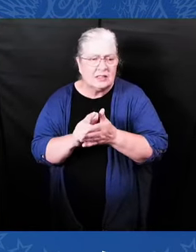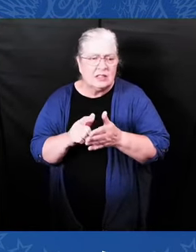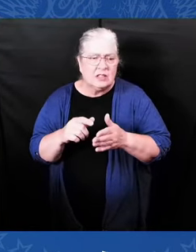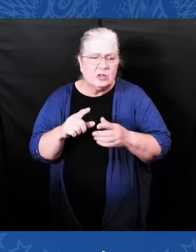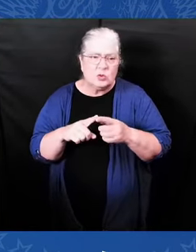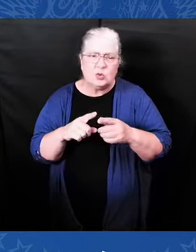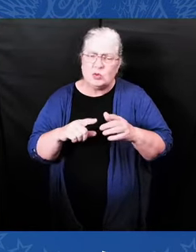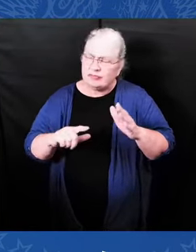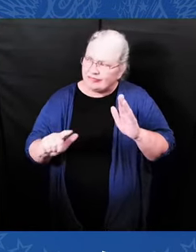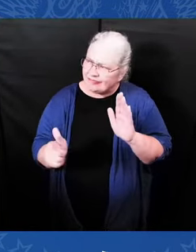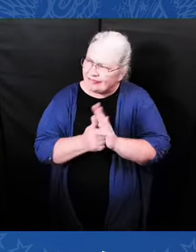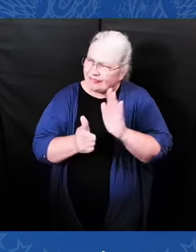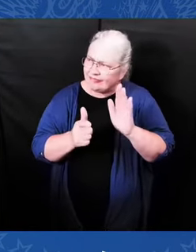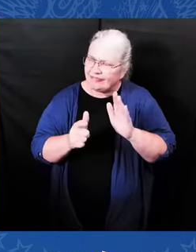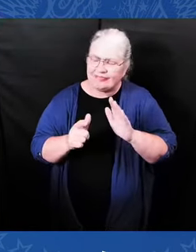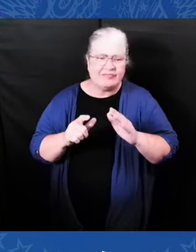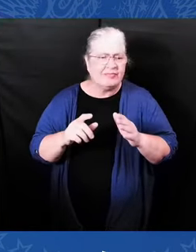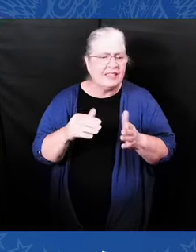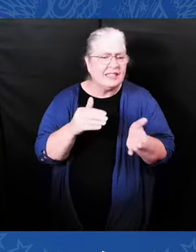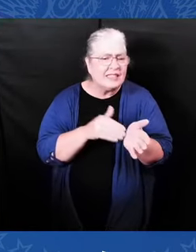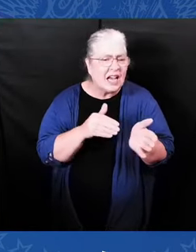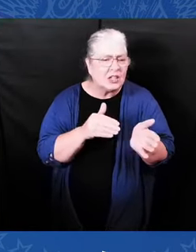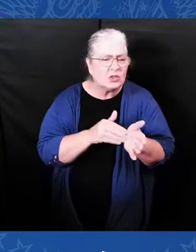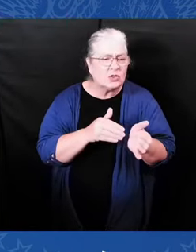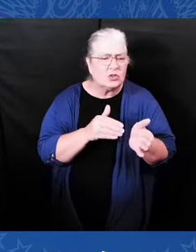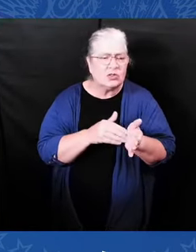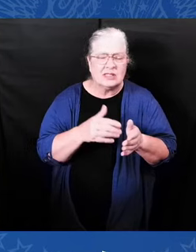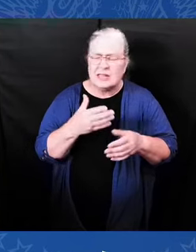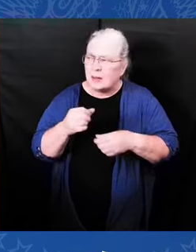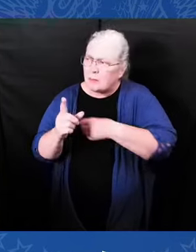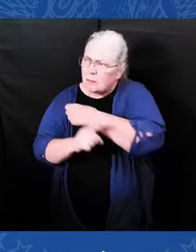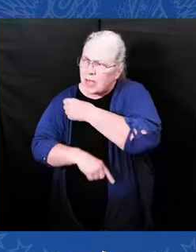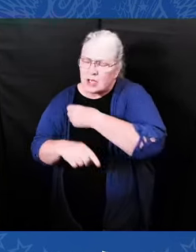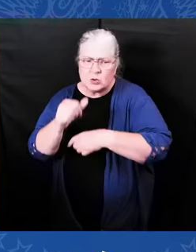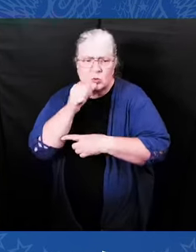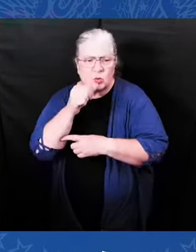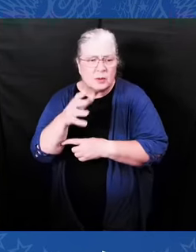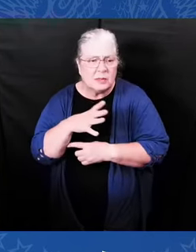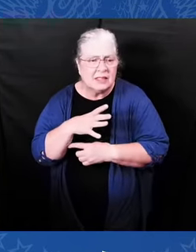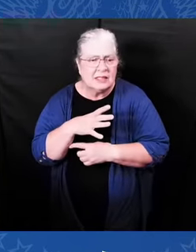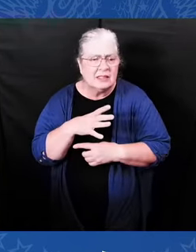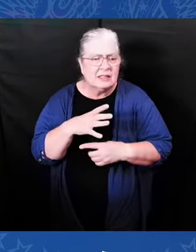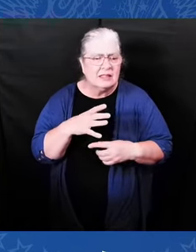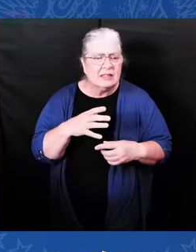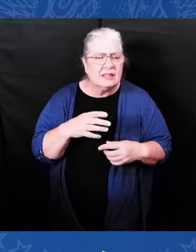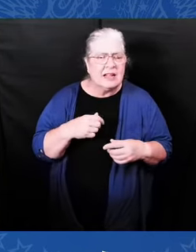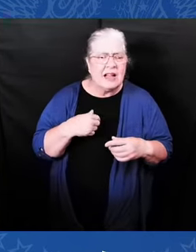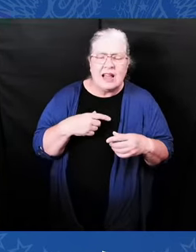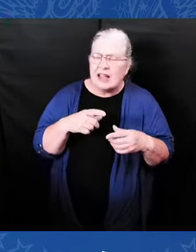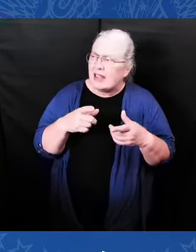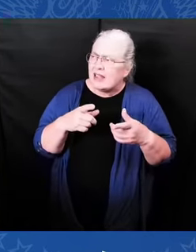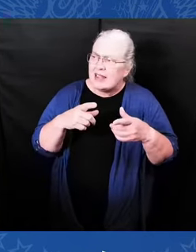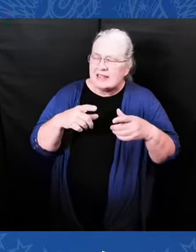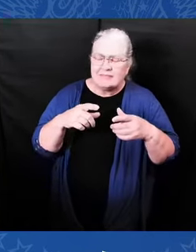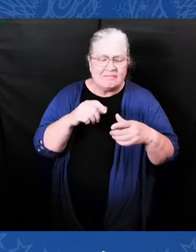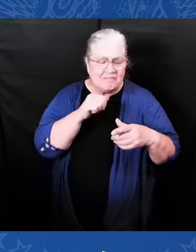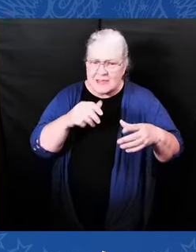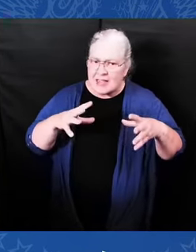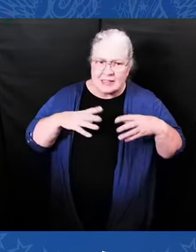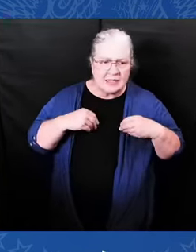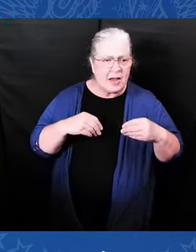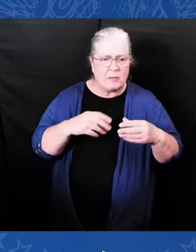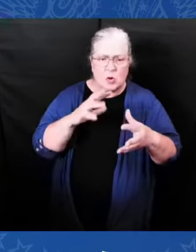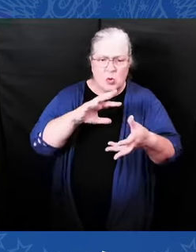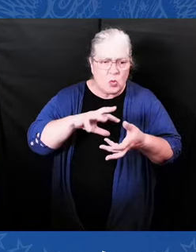exception even for rape or incest. And let us be clear. One does not